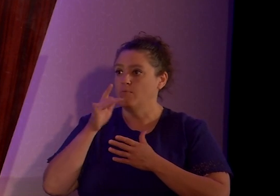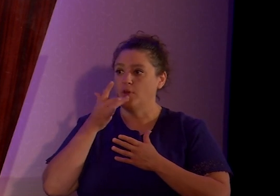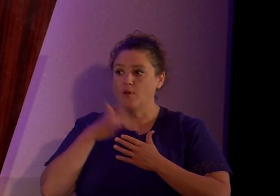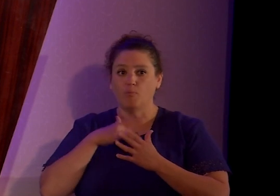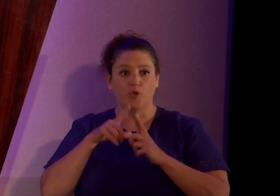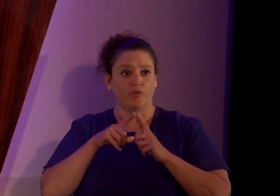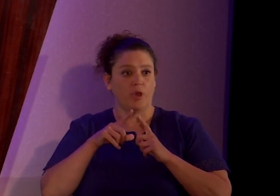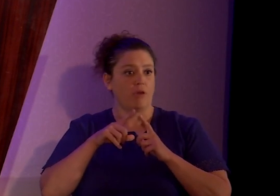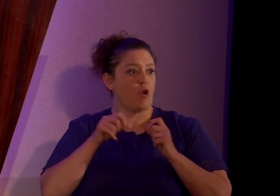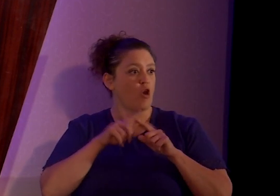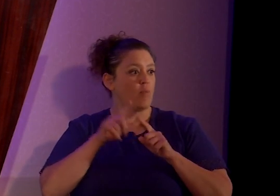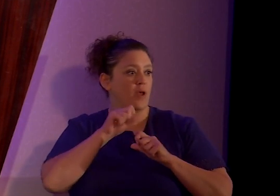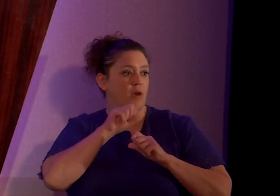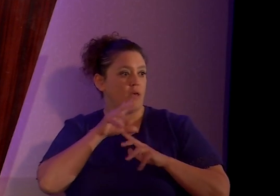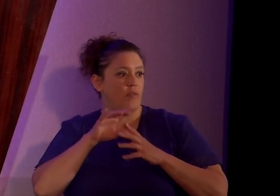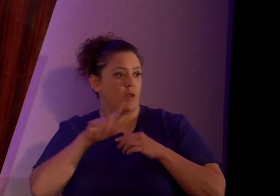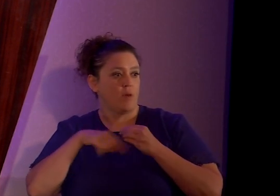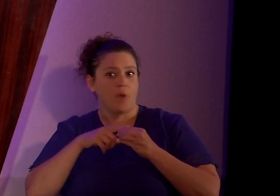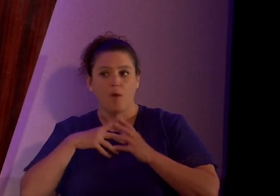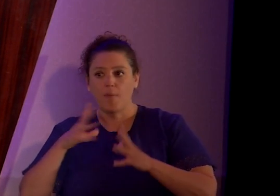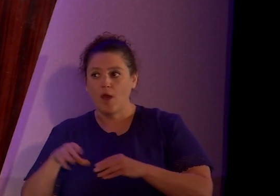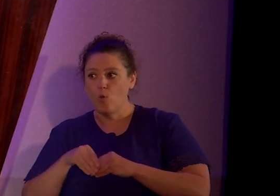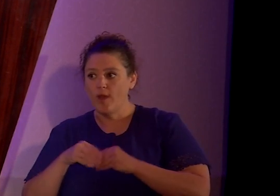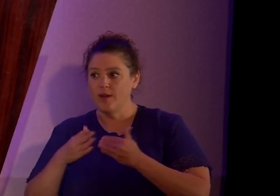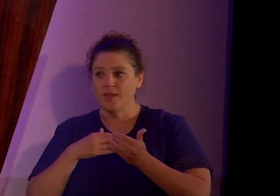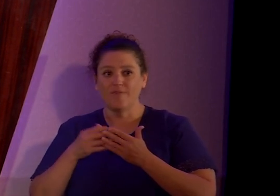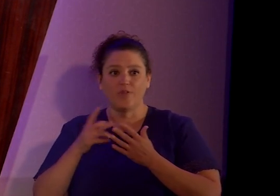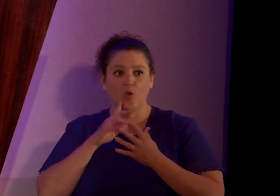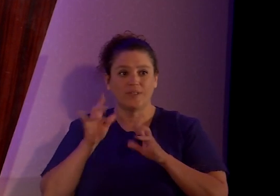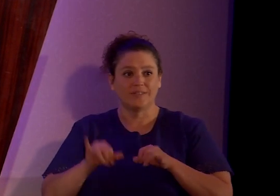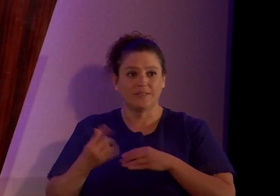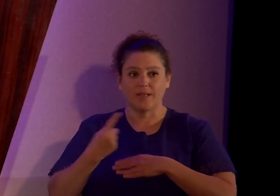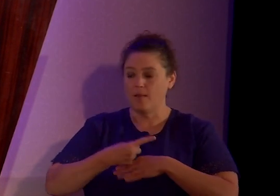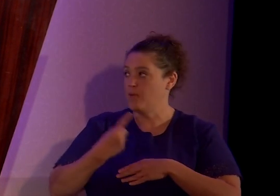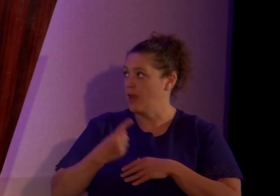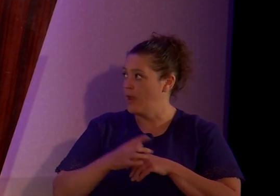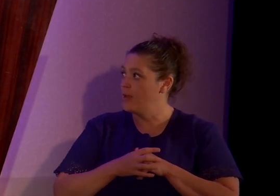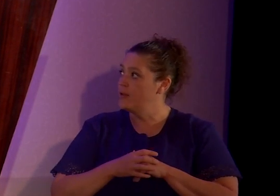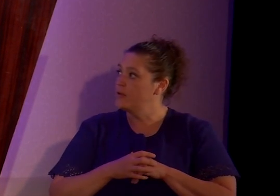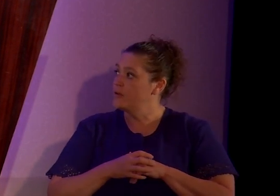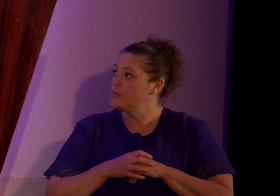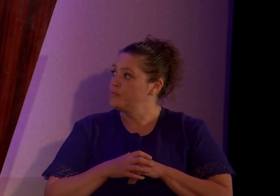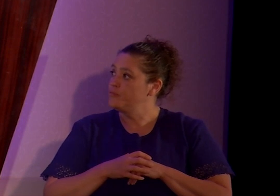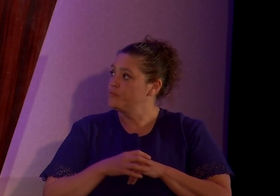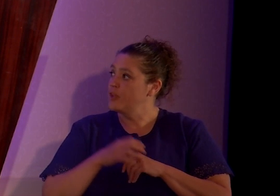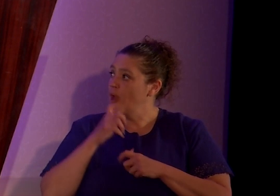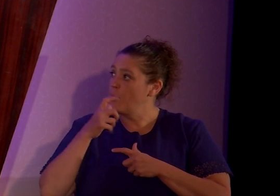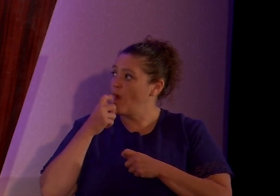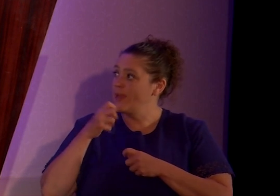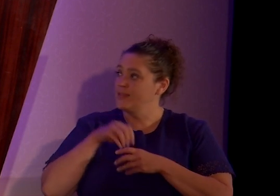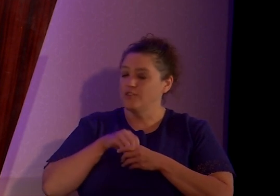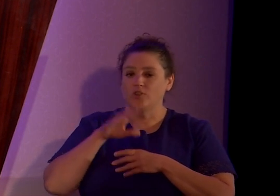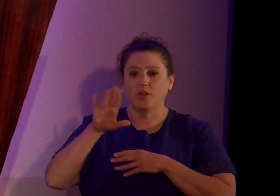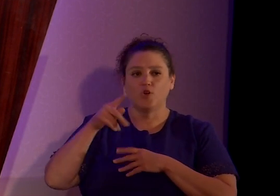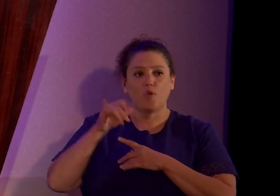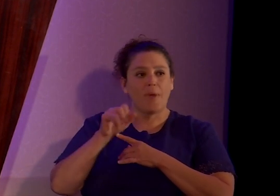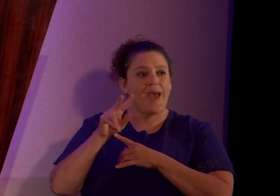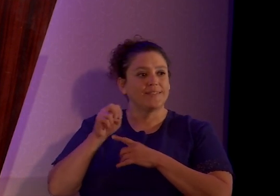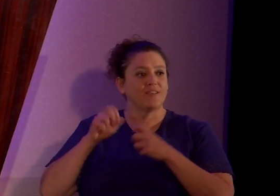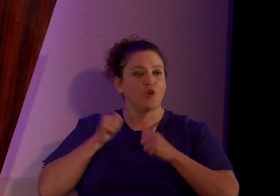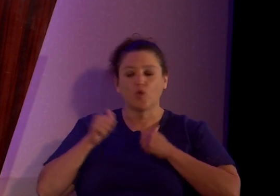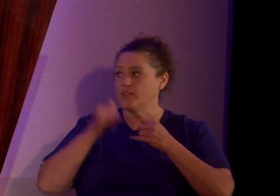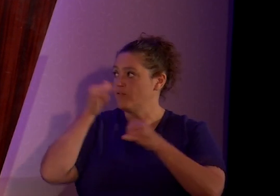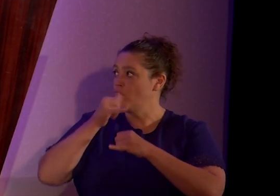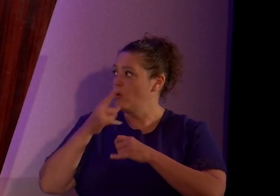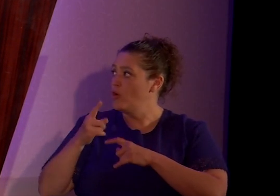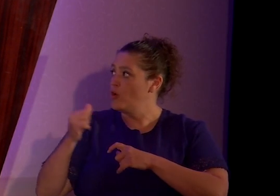but not a wedding card, even though they're the same day. I'm not interested in your passive aggressive nonsense. You refuse to